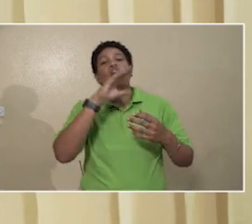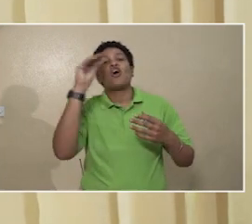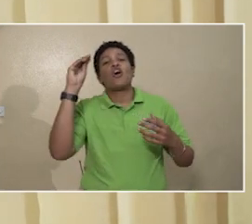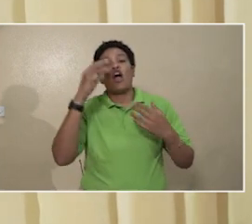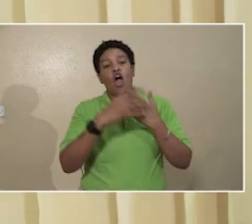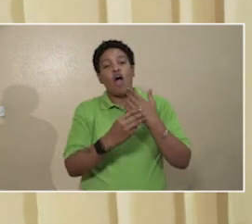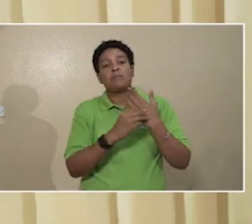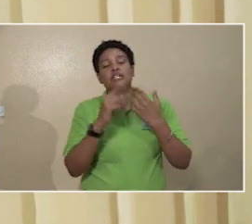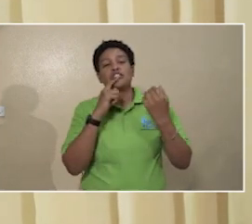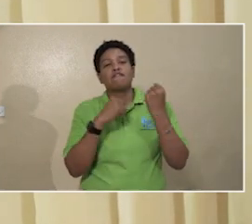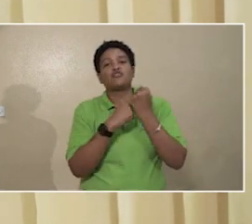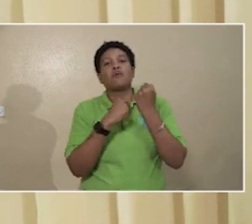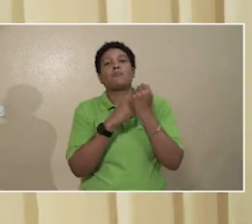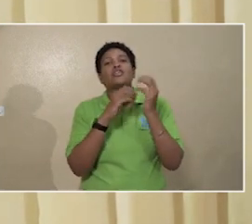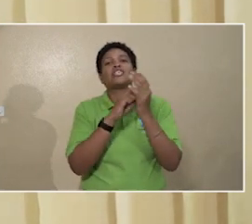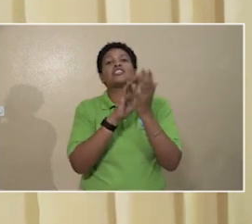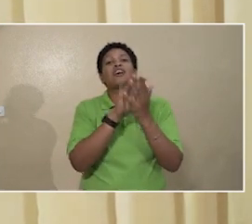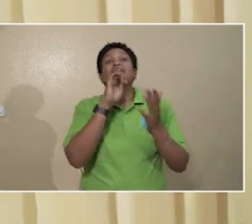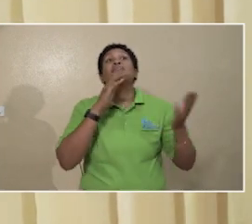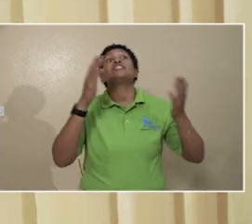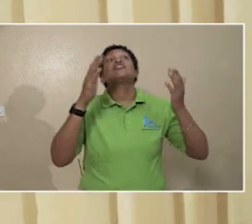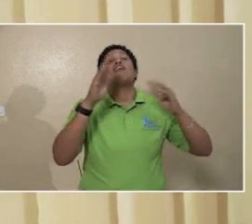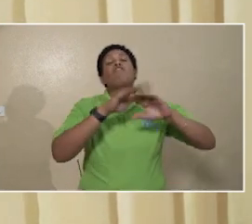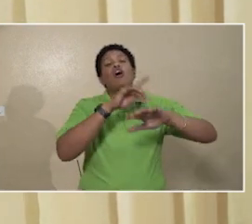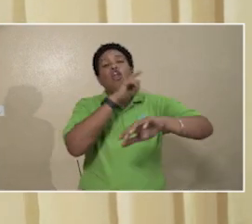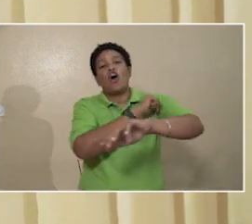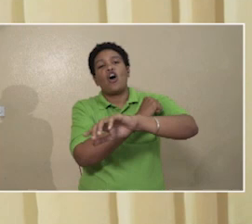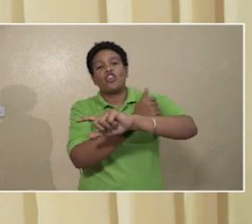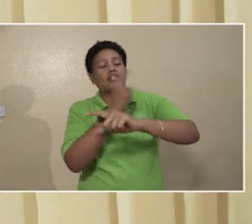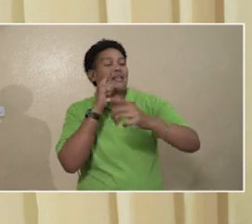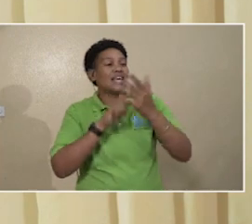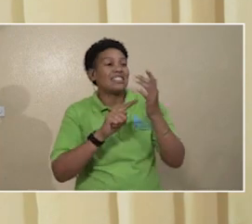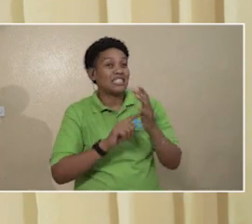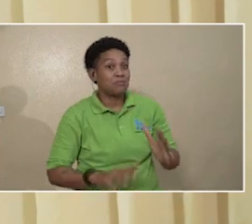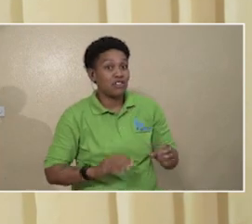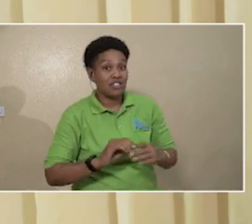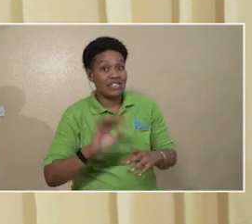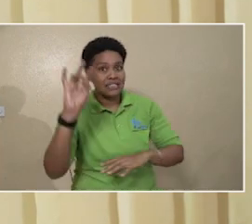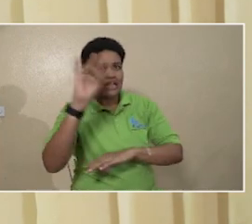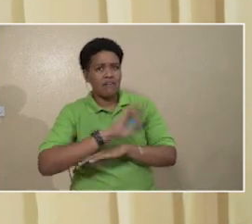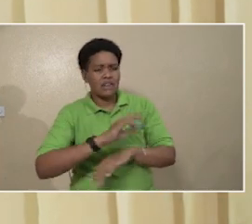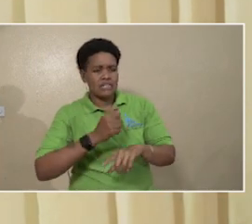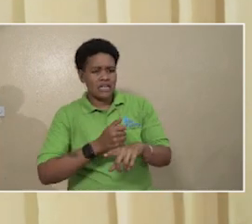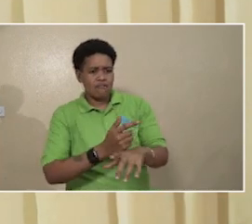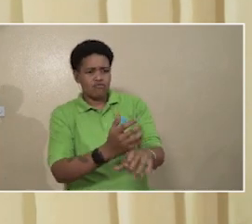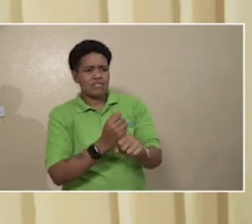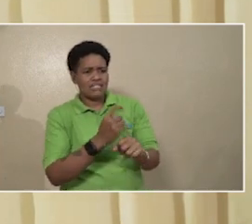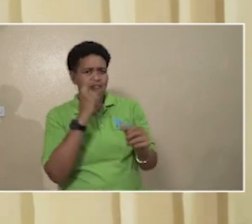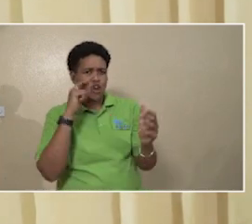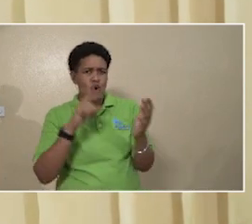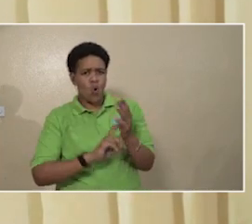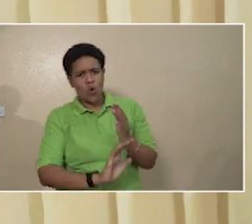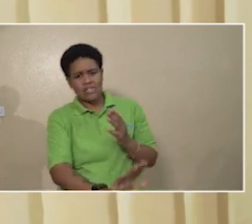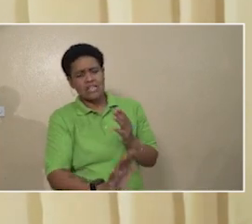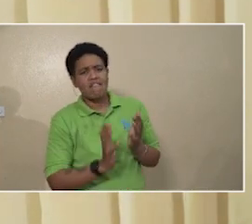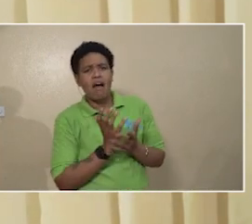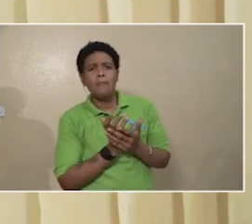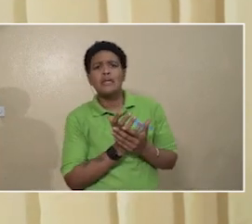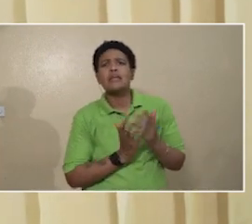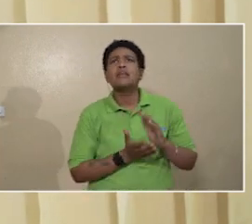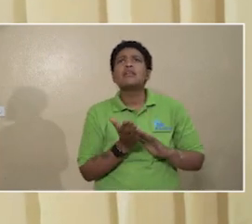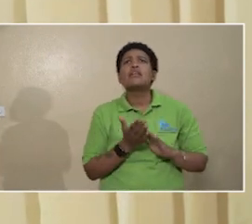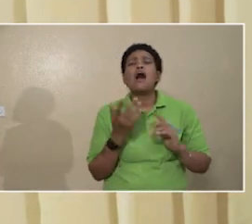and served on the authority and the inspectorate. Within seven days of receiving the notice of appeal,